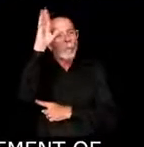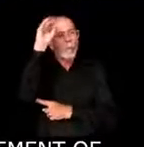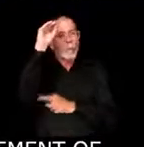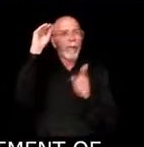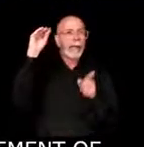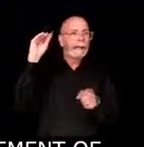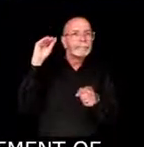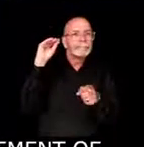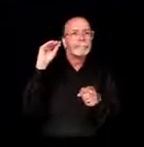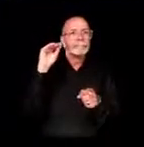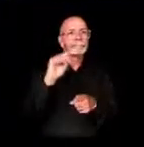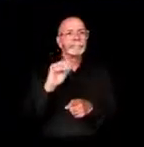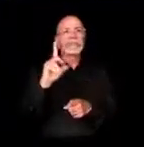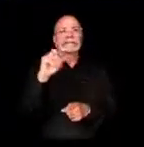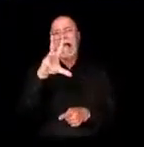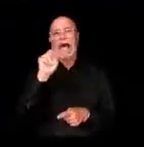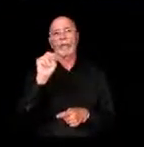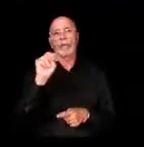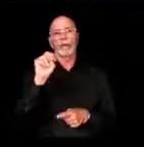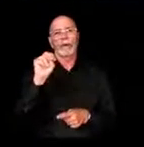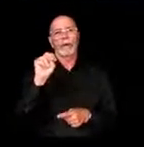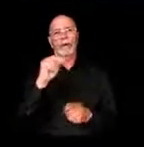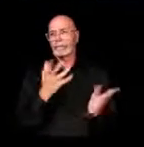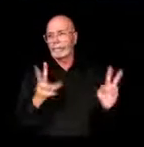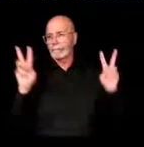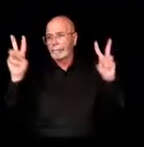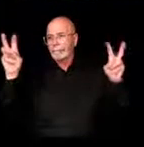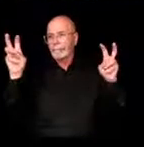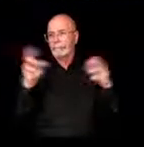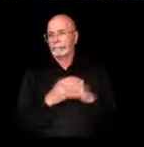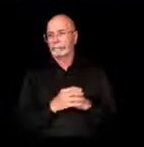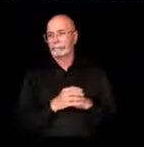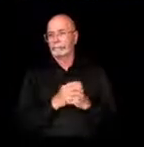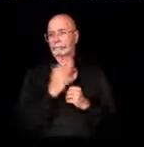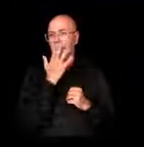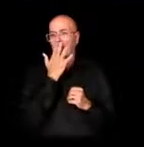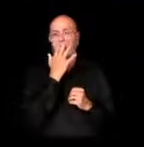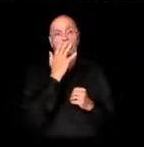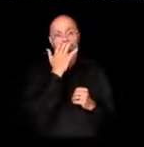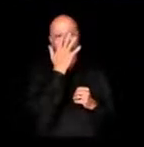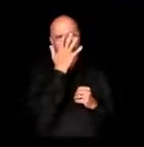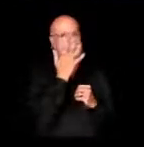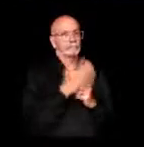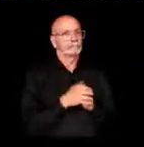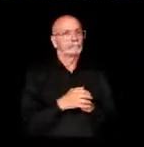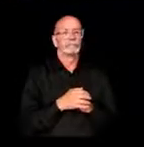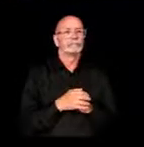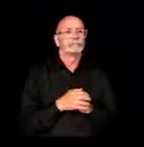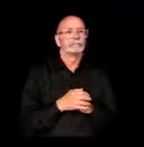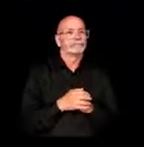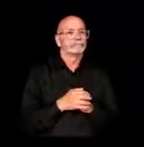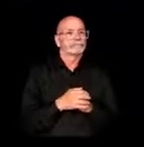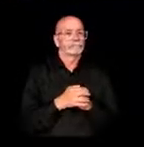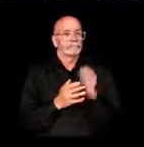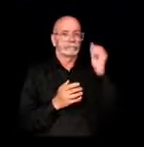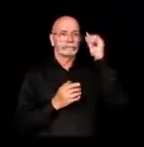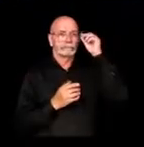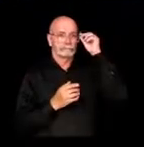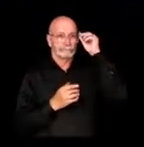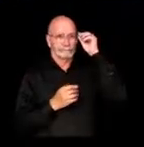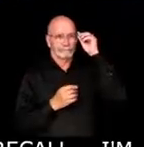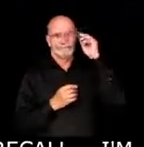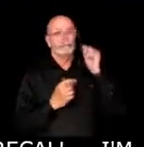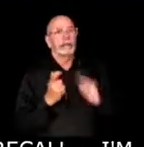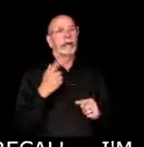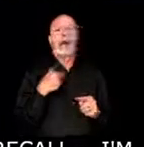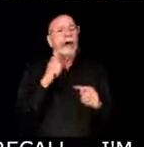Absolutely. And I did not recall, I never, I don't recall, I'm not saying it didn't happen. I just don't